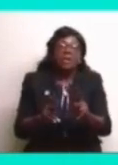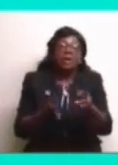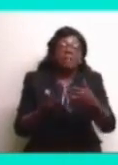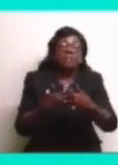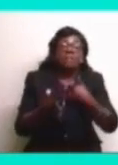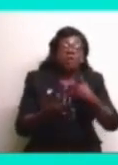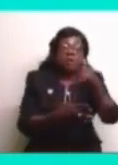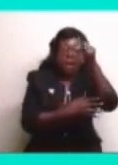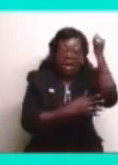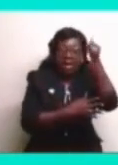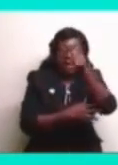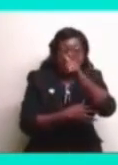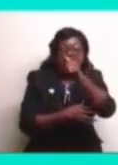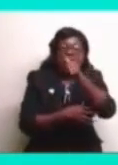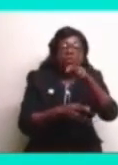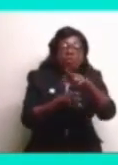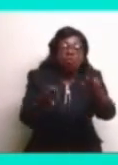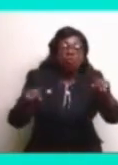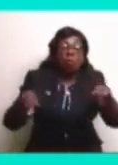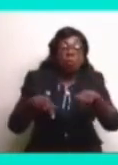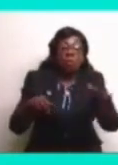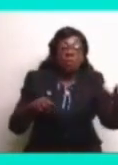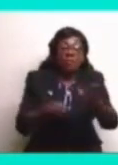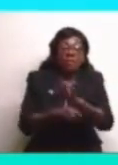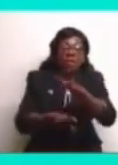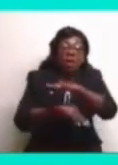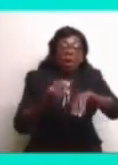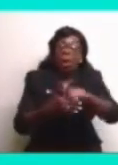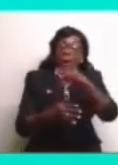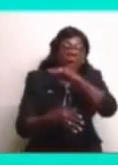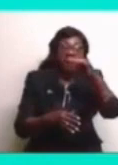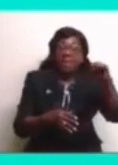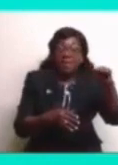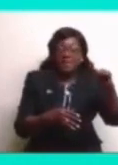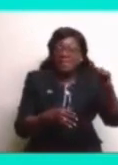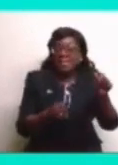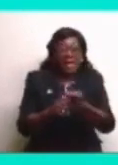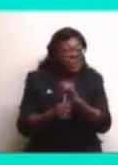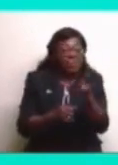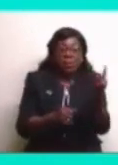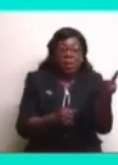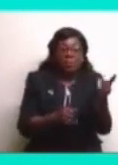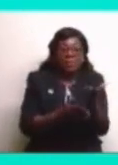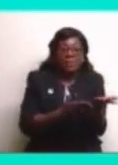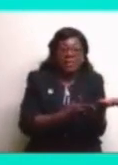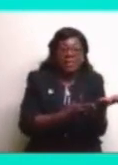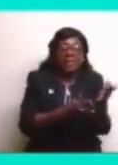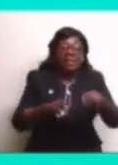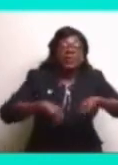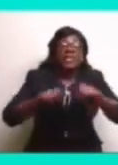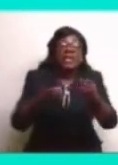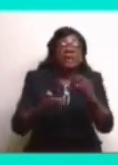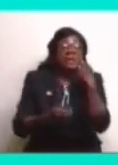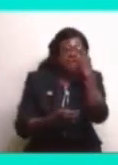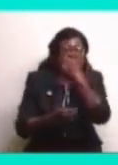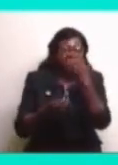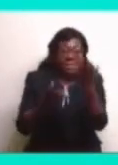the room was full. All the ministers, everybody was there. And I gave this speech.